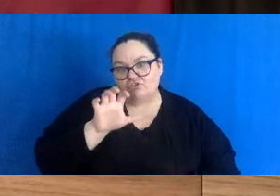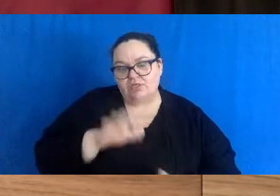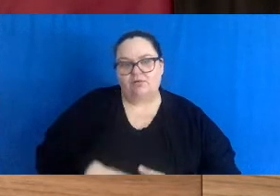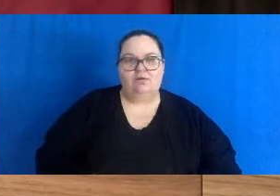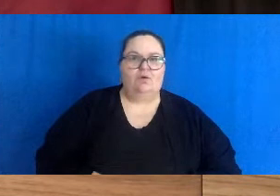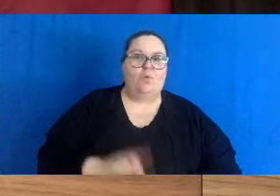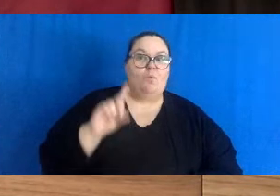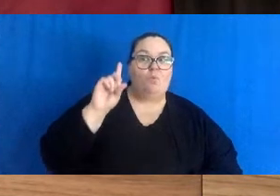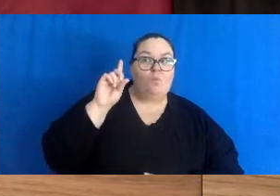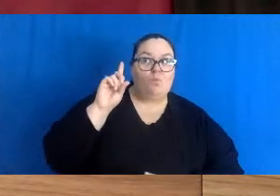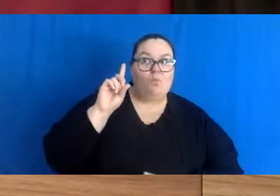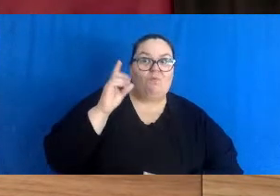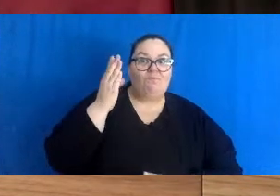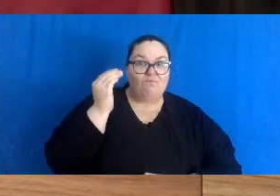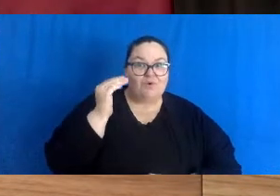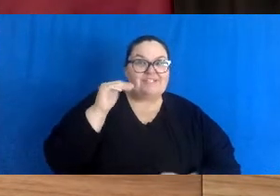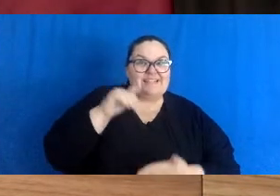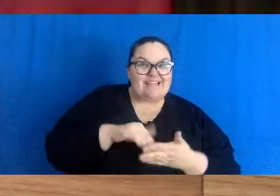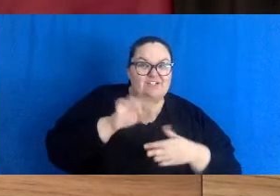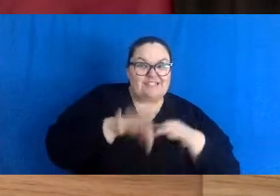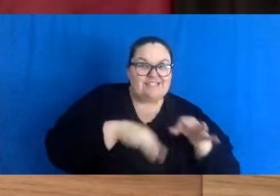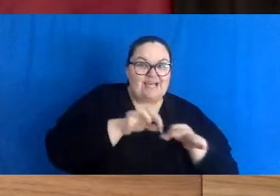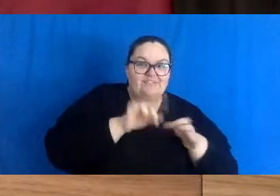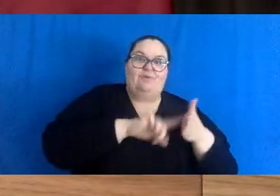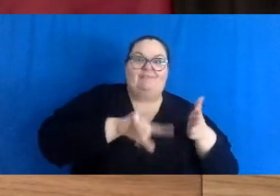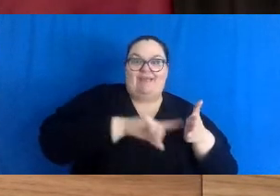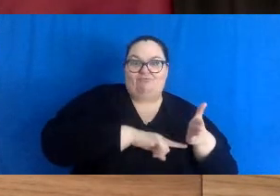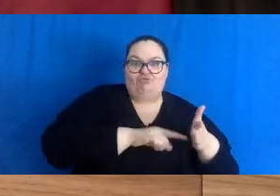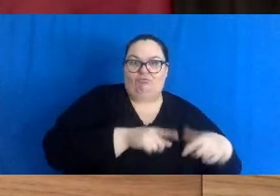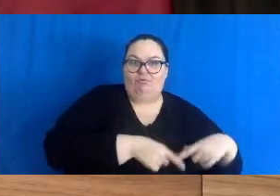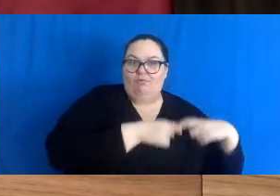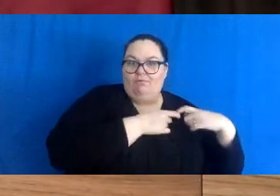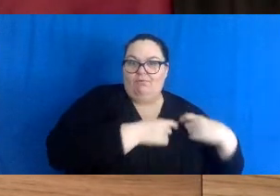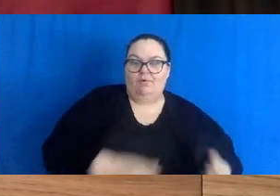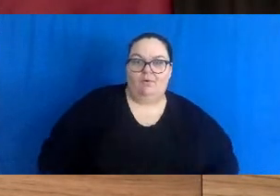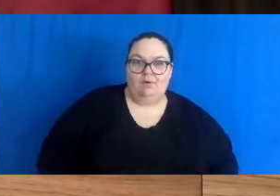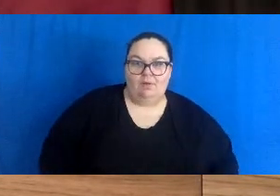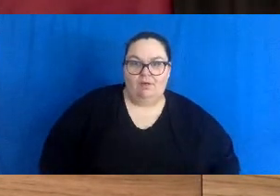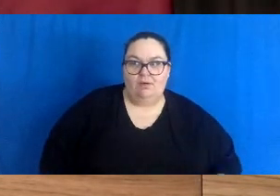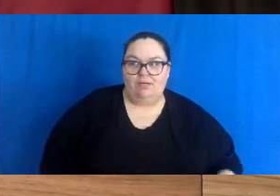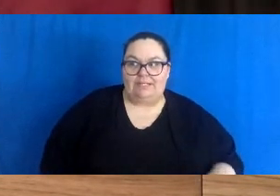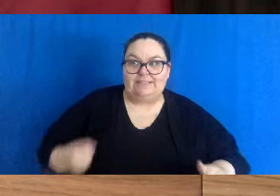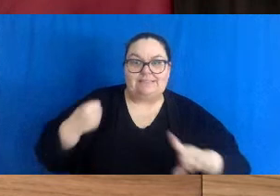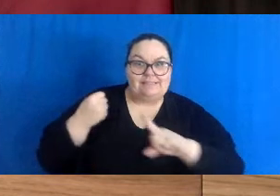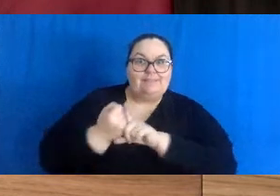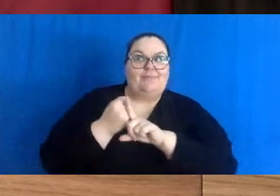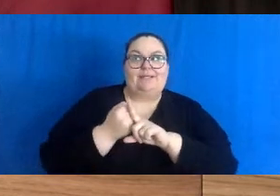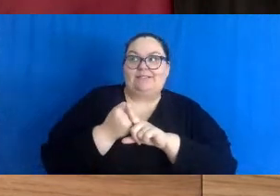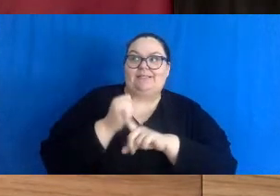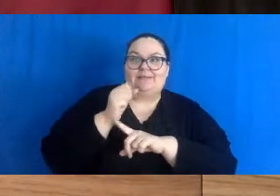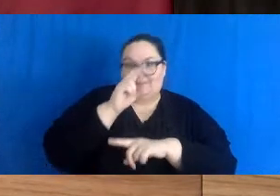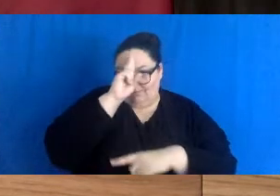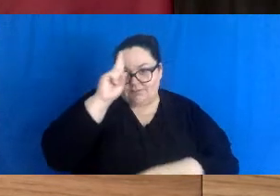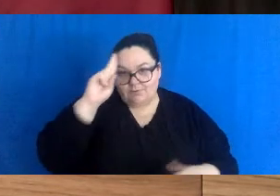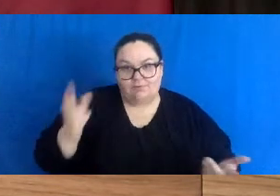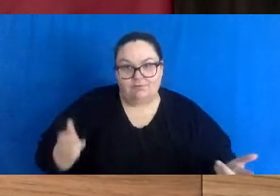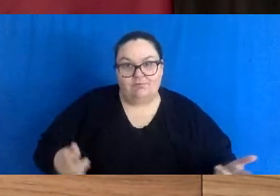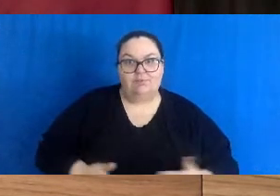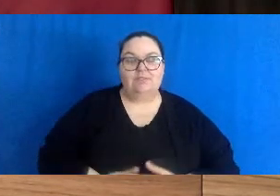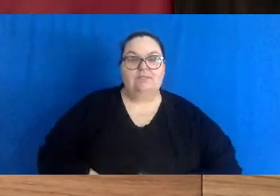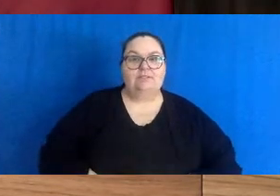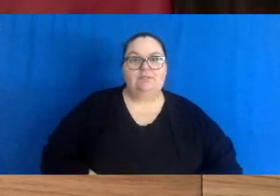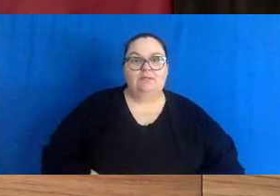to try to make space in our system and so all that has a very negative impact on what we do today and yeah